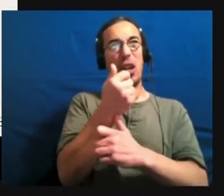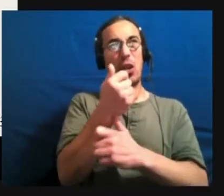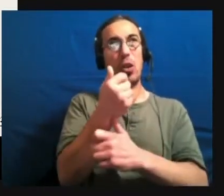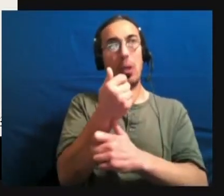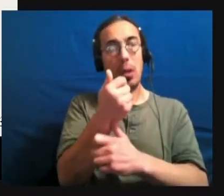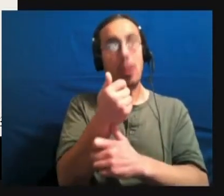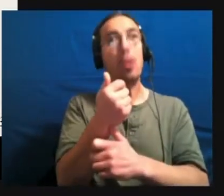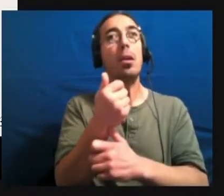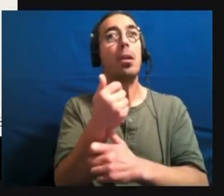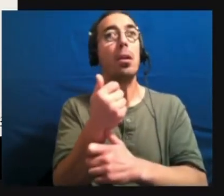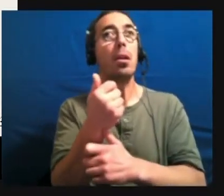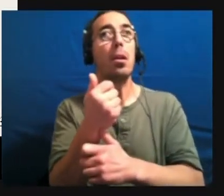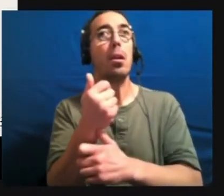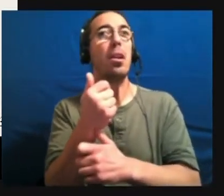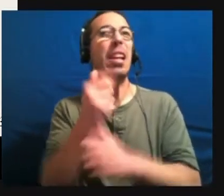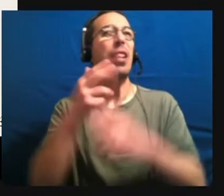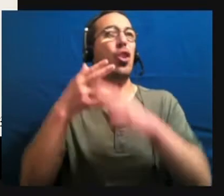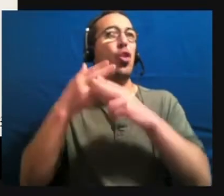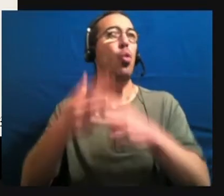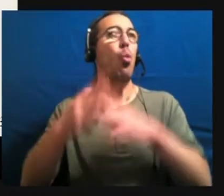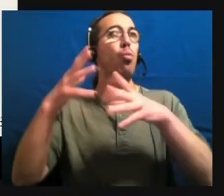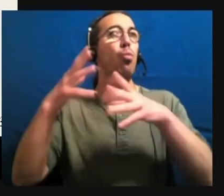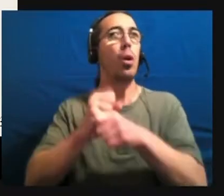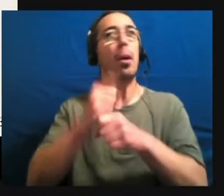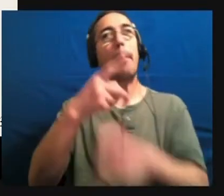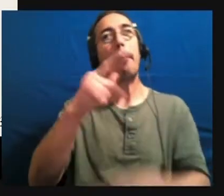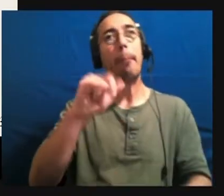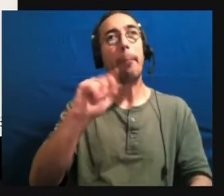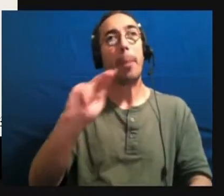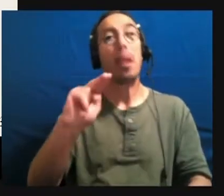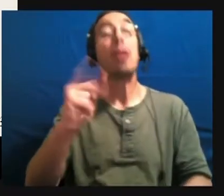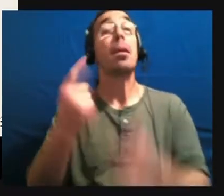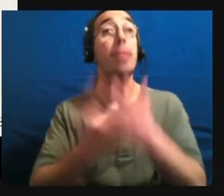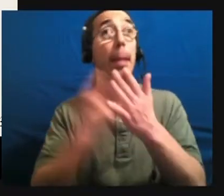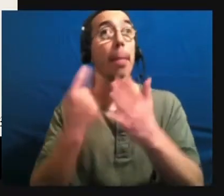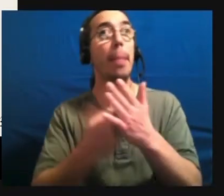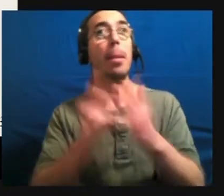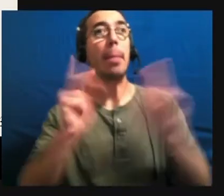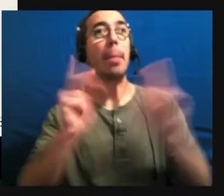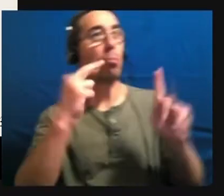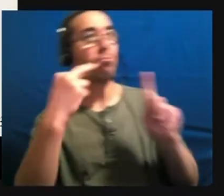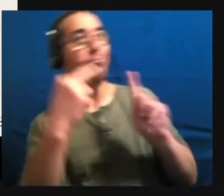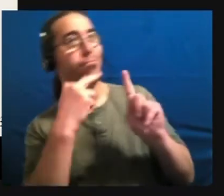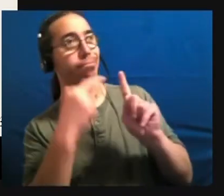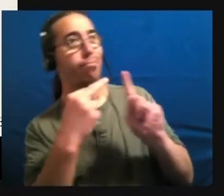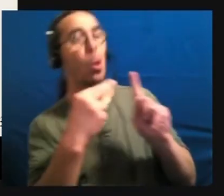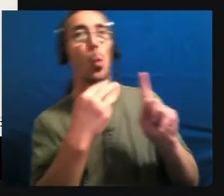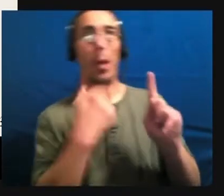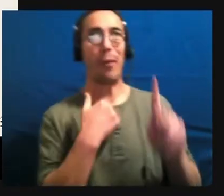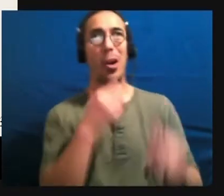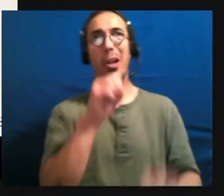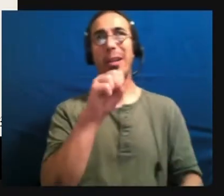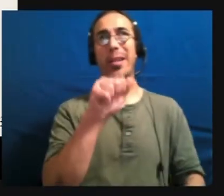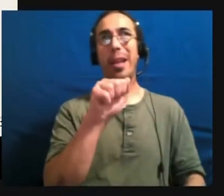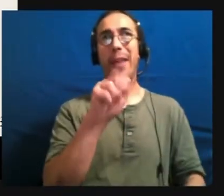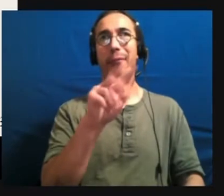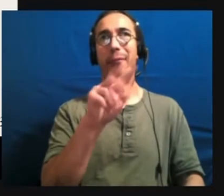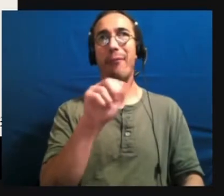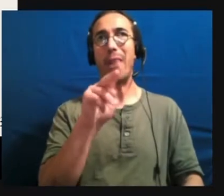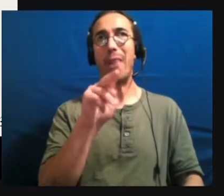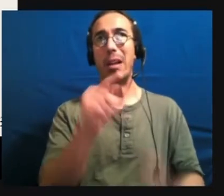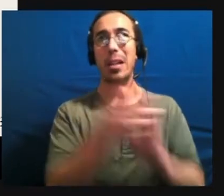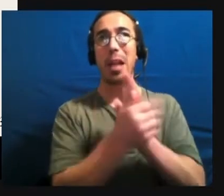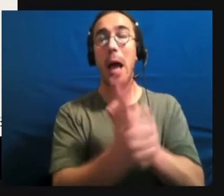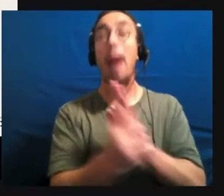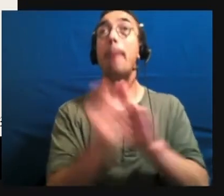deeply. So sometimes it looks like we have a savant skill when the reality is we've just spent a lot of time practicing that thing or learning